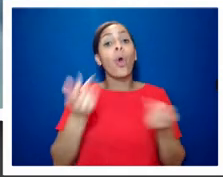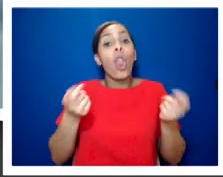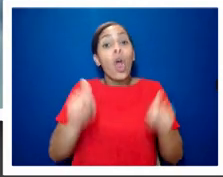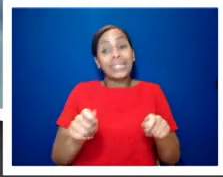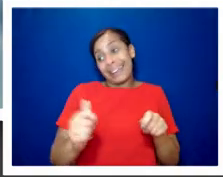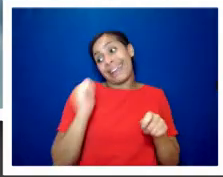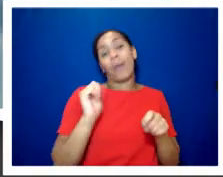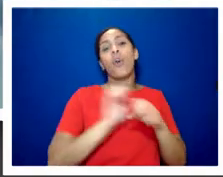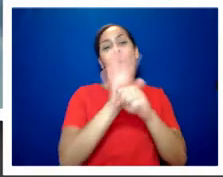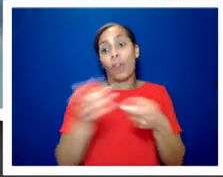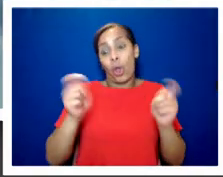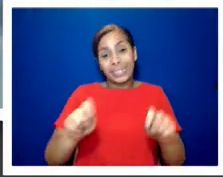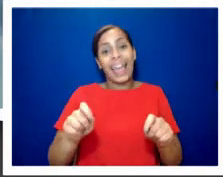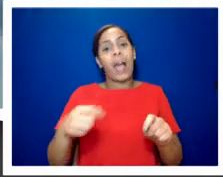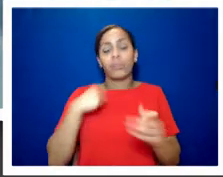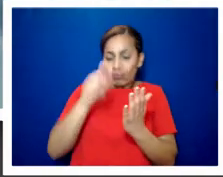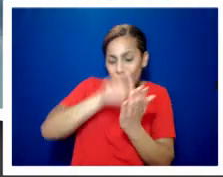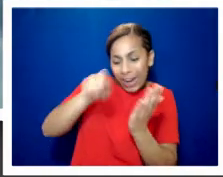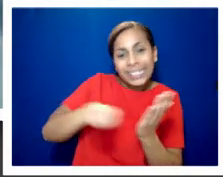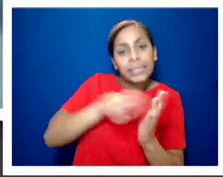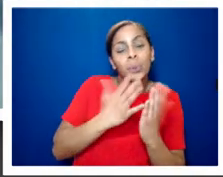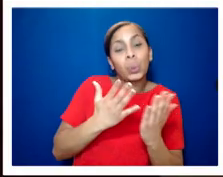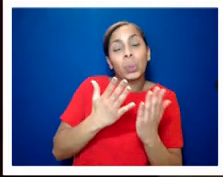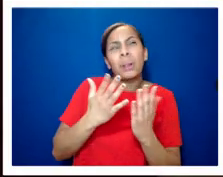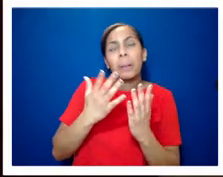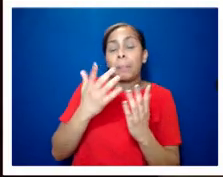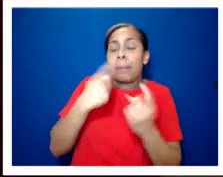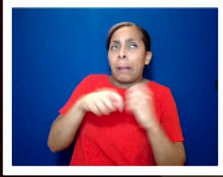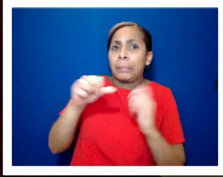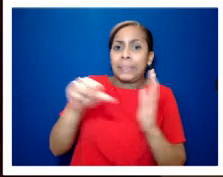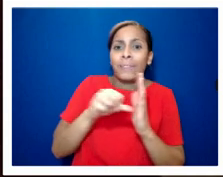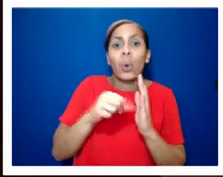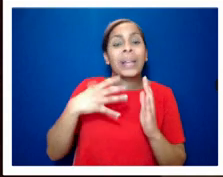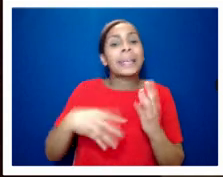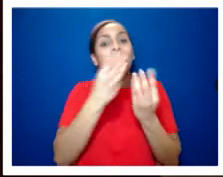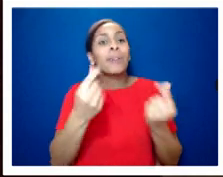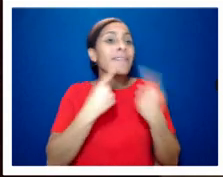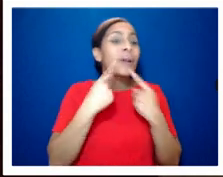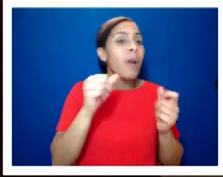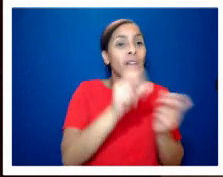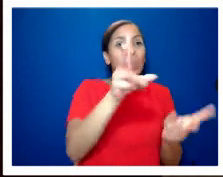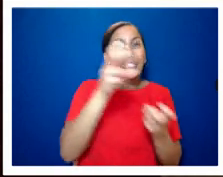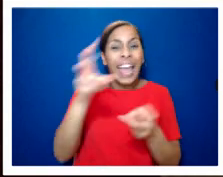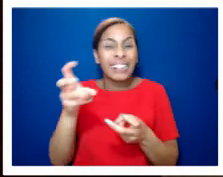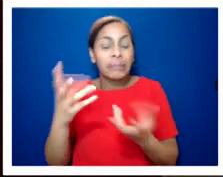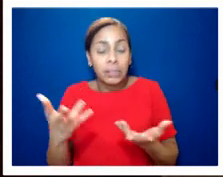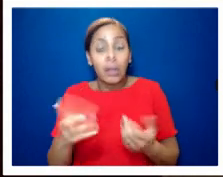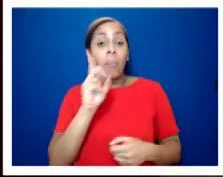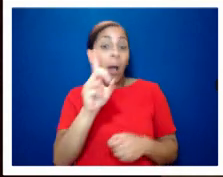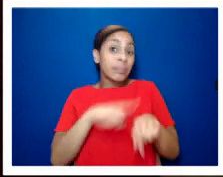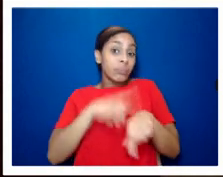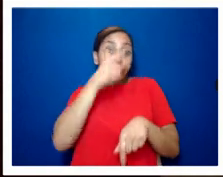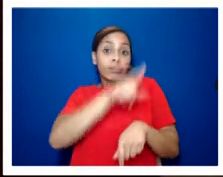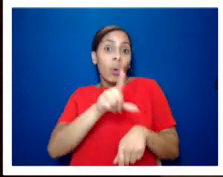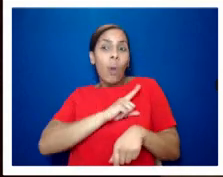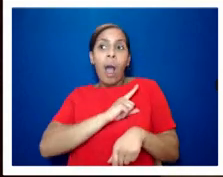harder to get hold of some of the material um although in in some ways it made it easier to to talk to people because i did lots of interviews on zoom and